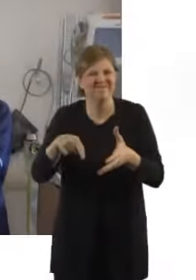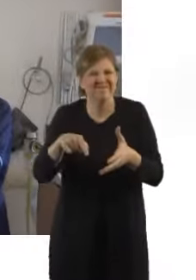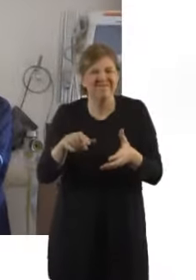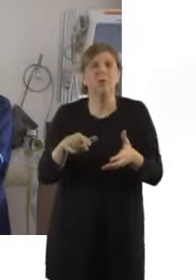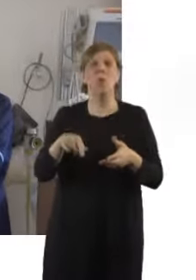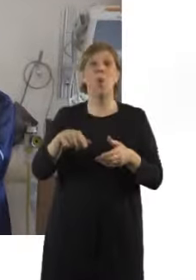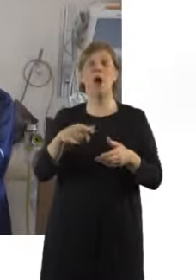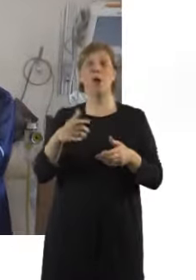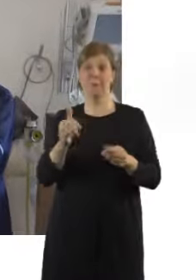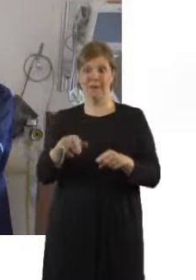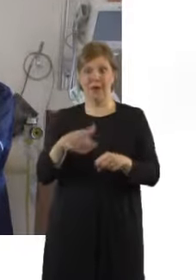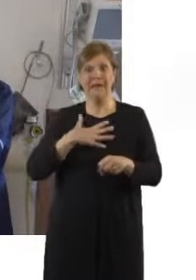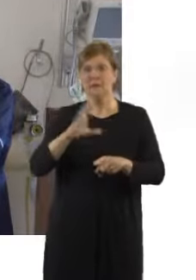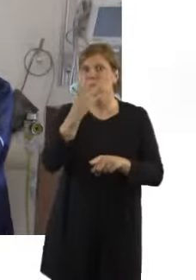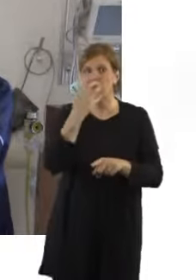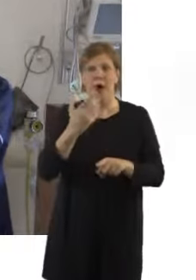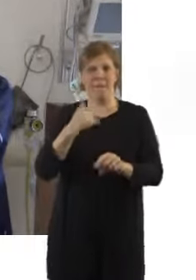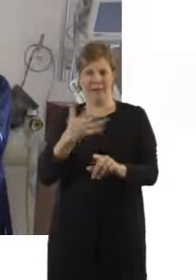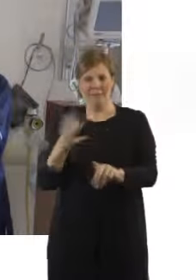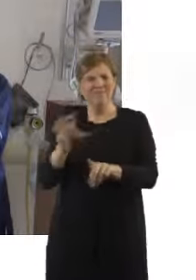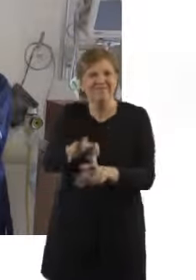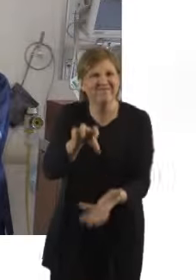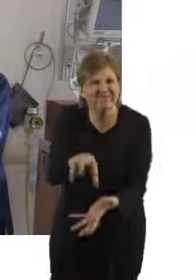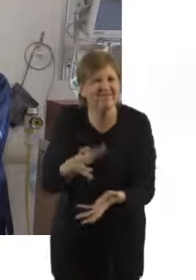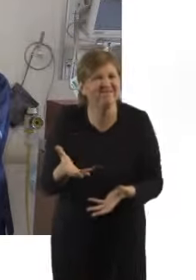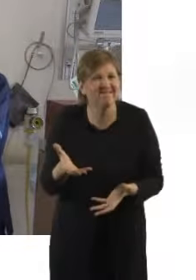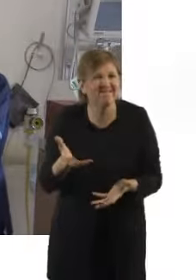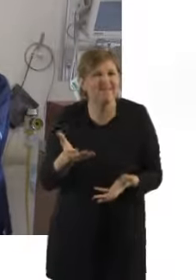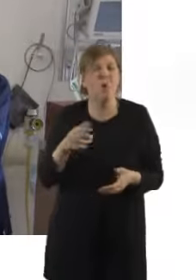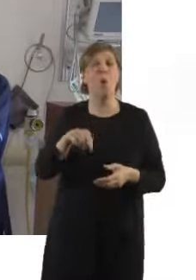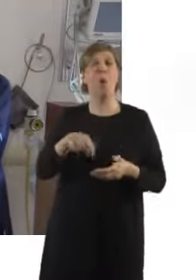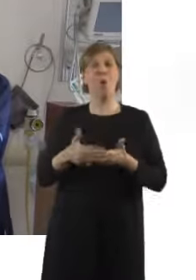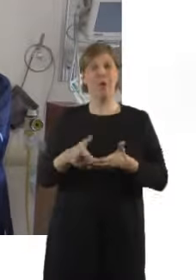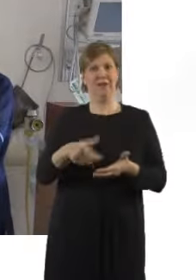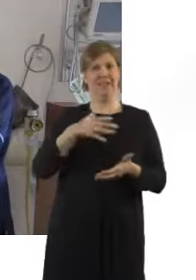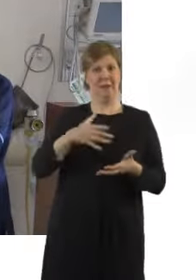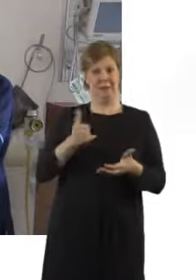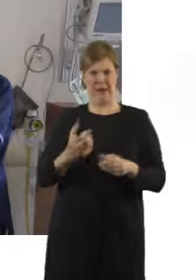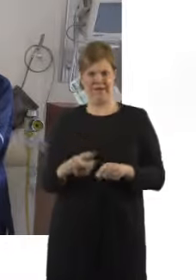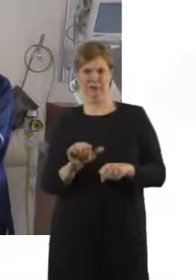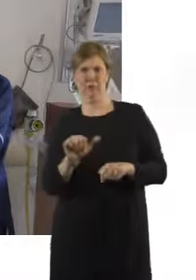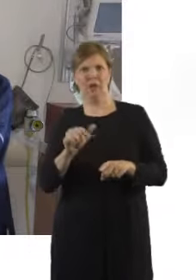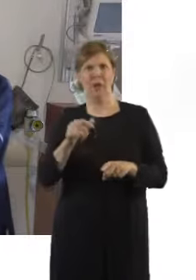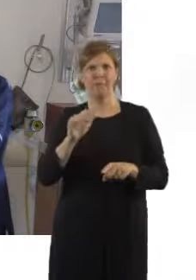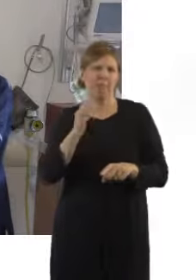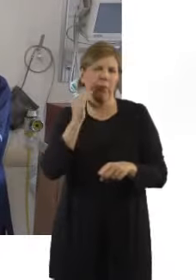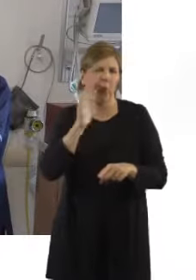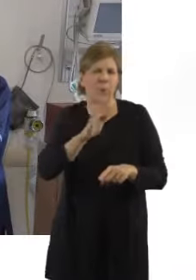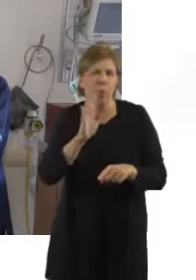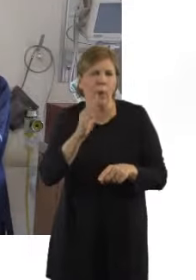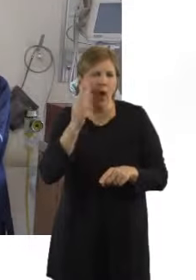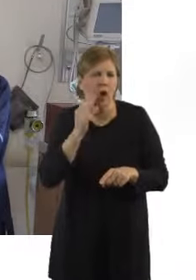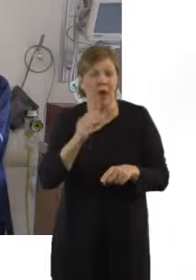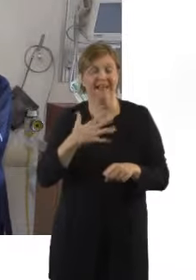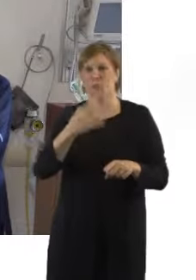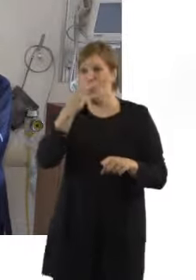case baby needs some facial oxygen and sometimes babies can be a wee bit blue and oxygen will just make them go nice and pink and suction in